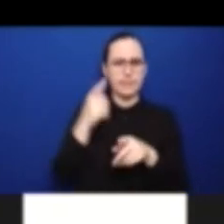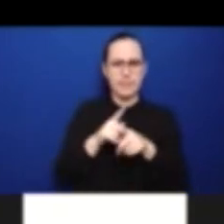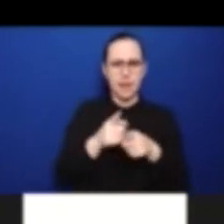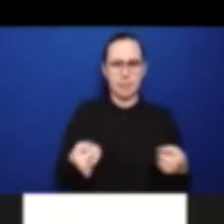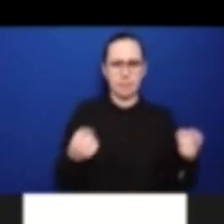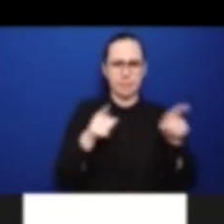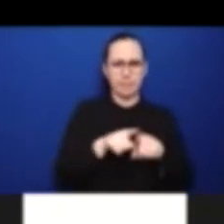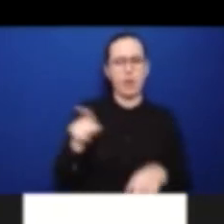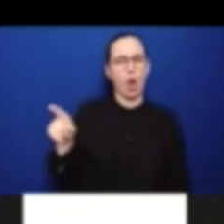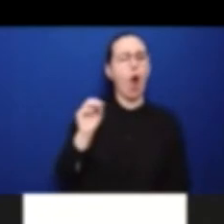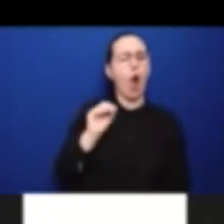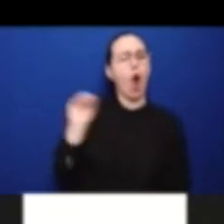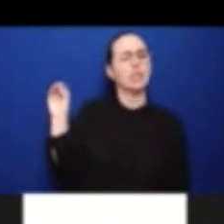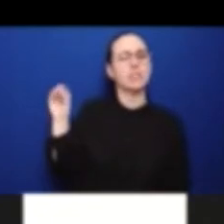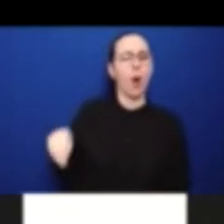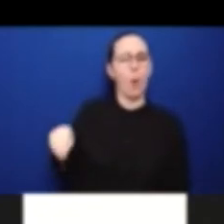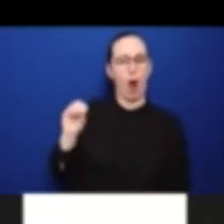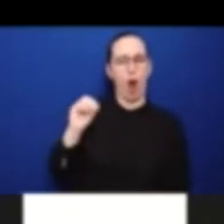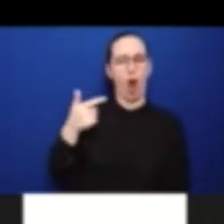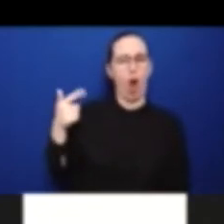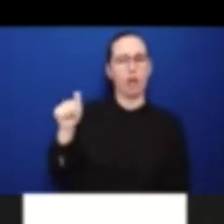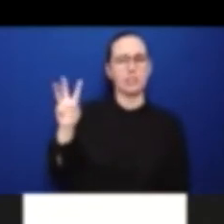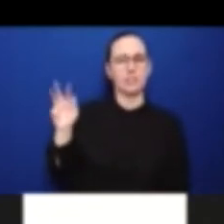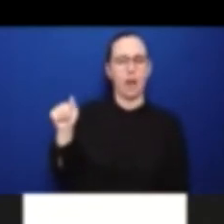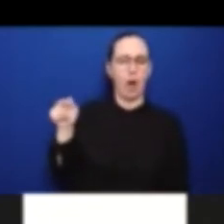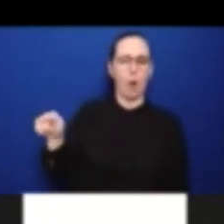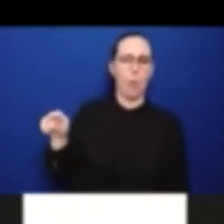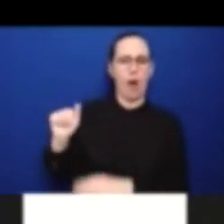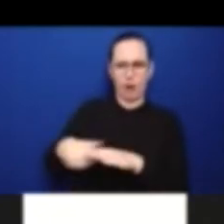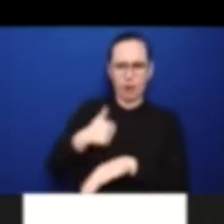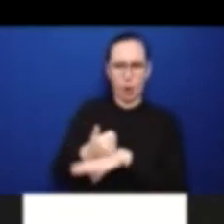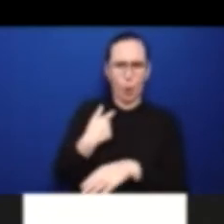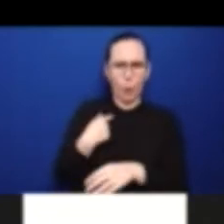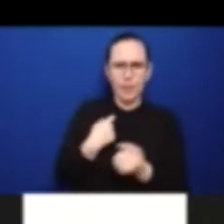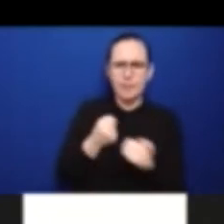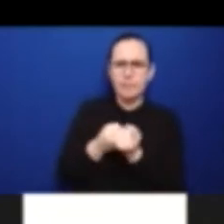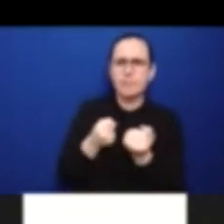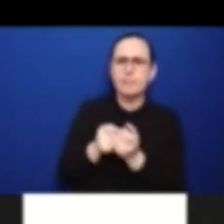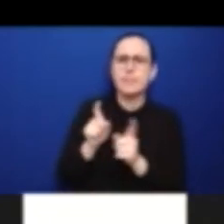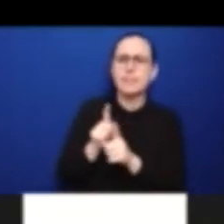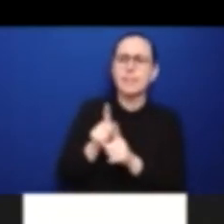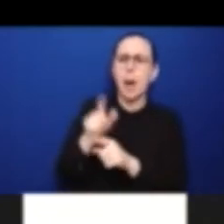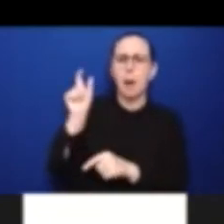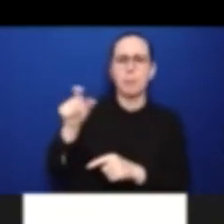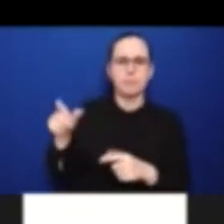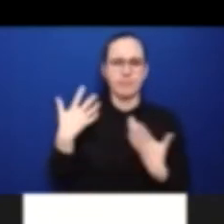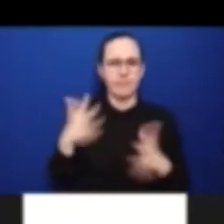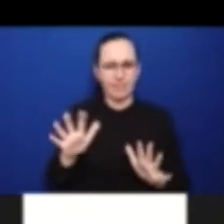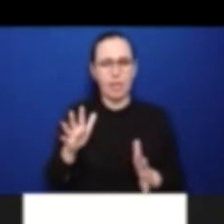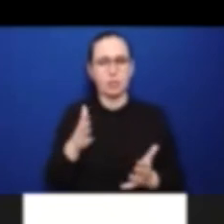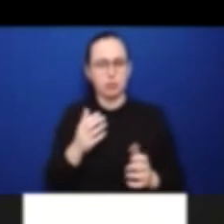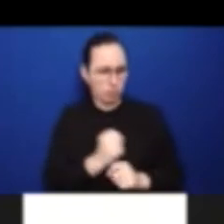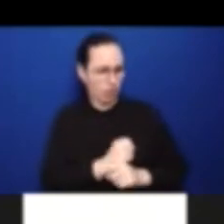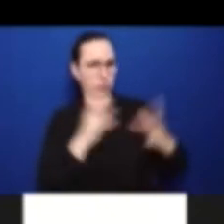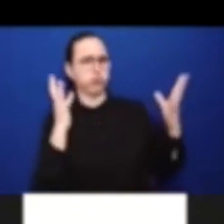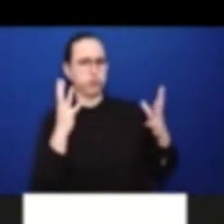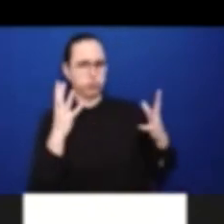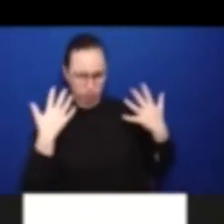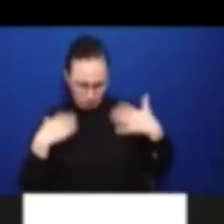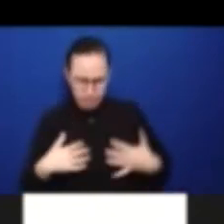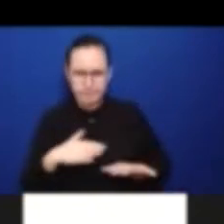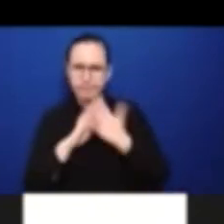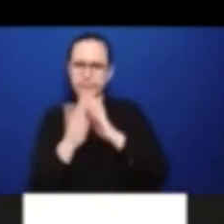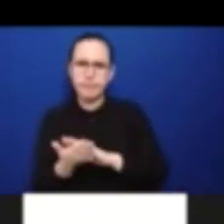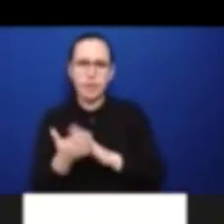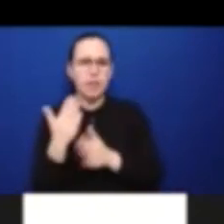of that. And it was the first time in any humanitarian convention that there